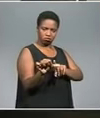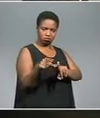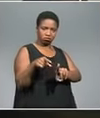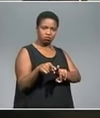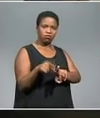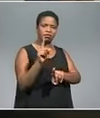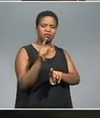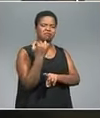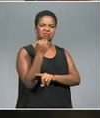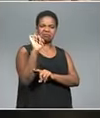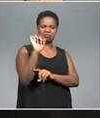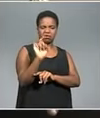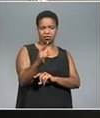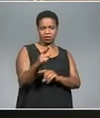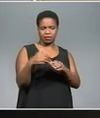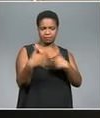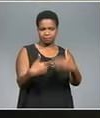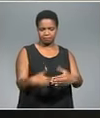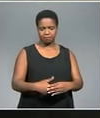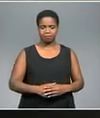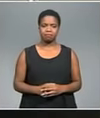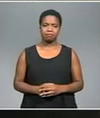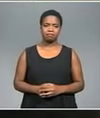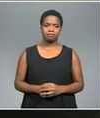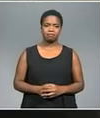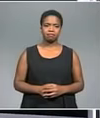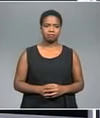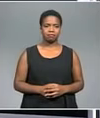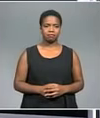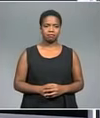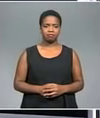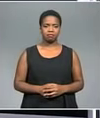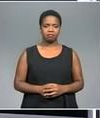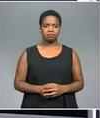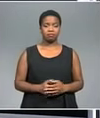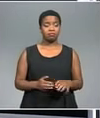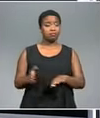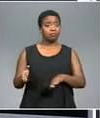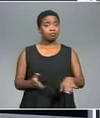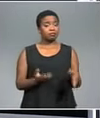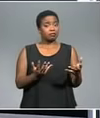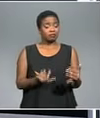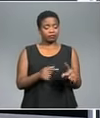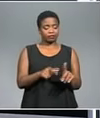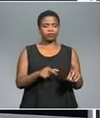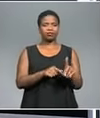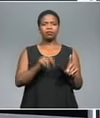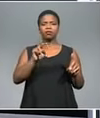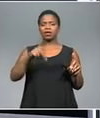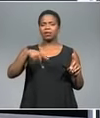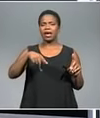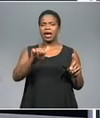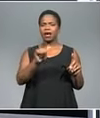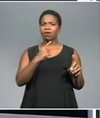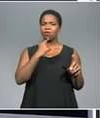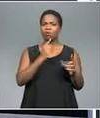has been denied. Aldrin St-Pierre, Johannesburg. Glenis Breitenbach believes she was pushed out